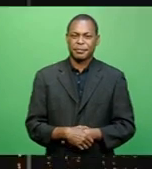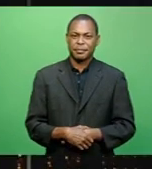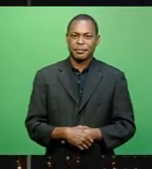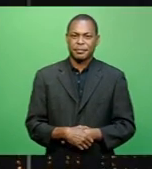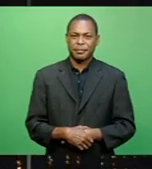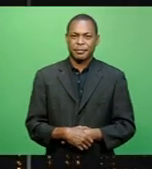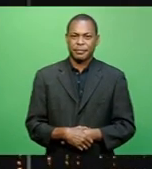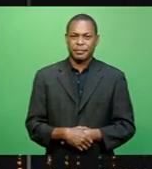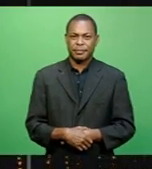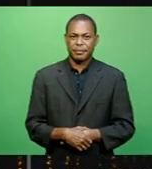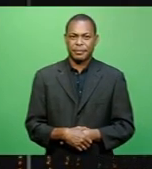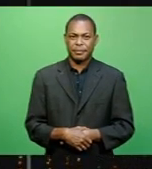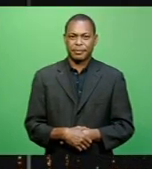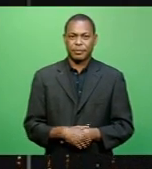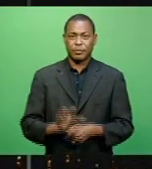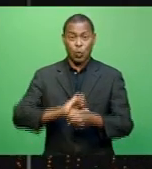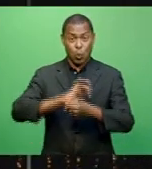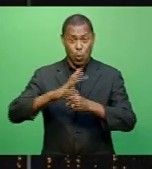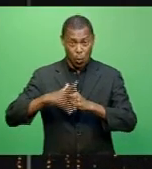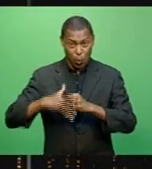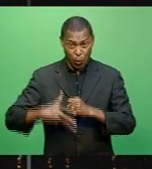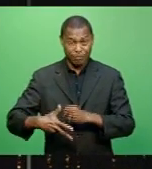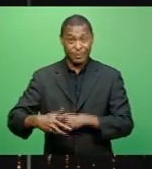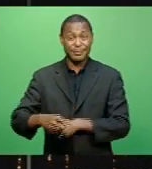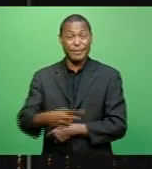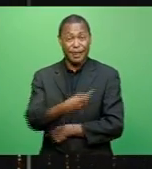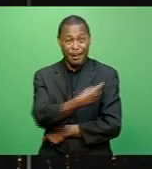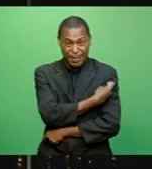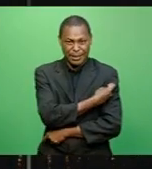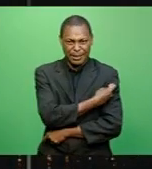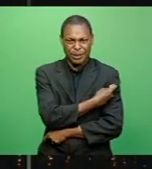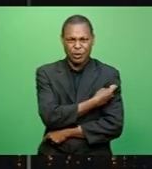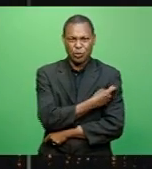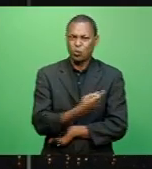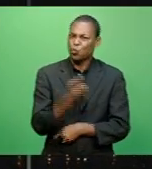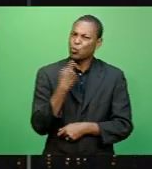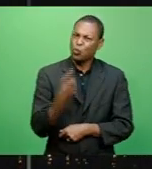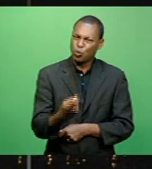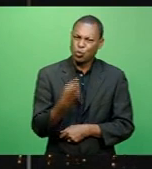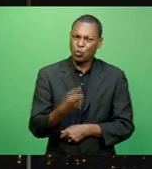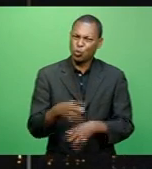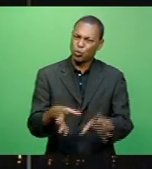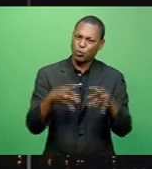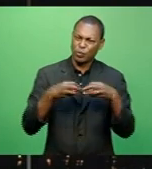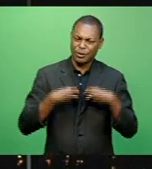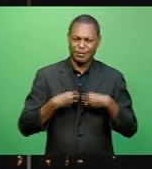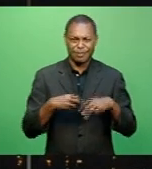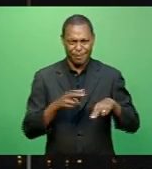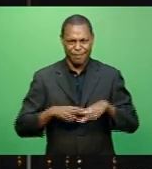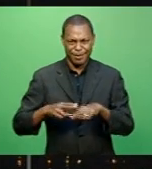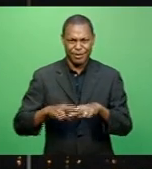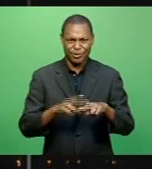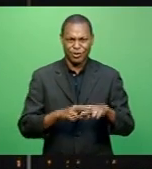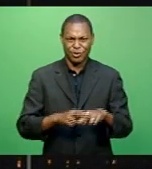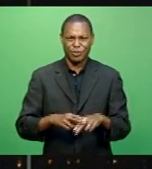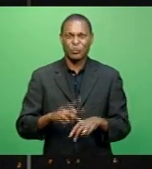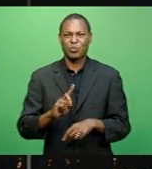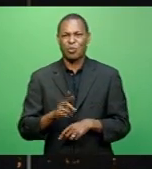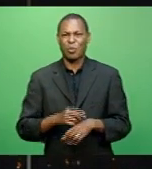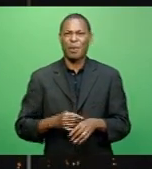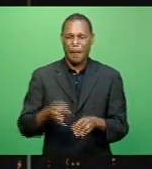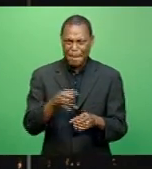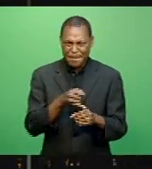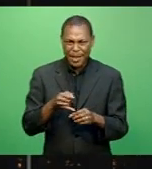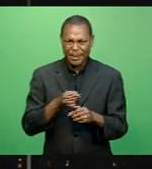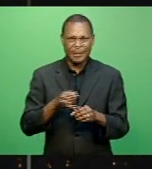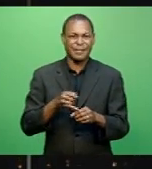News. COVID-19 vaccinations will be rolled out as soon as Fiji receives the first batch of the AstraZeneca medicine